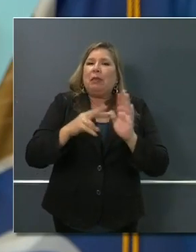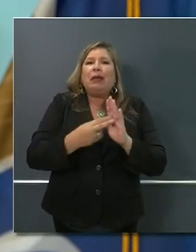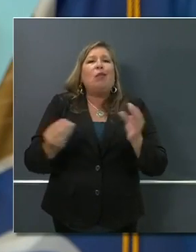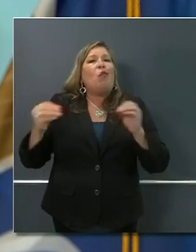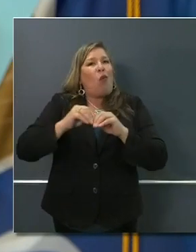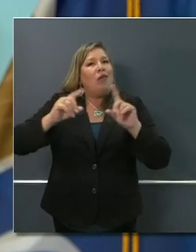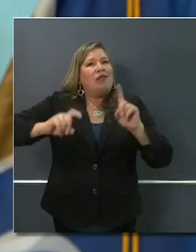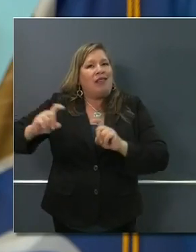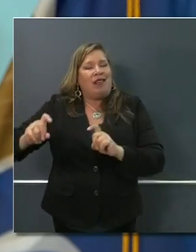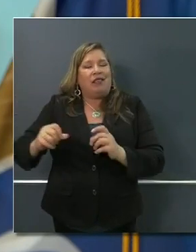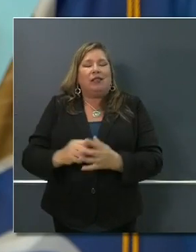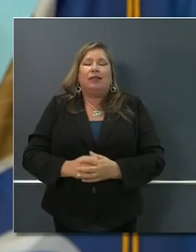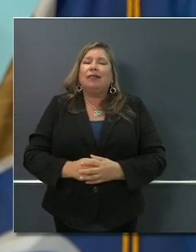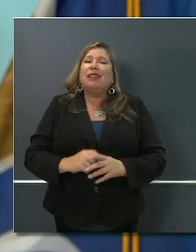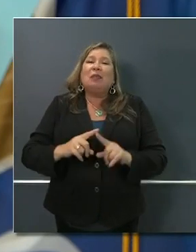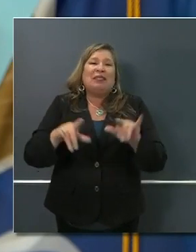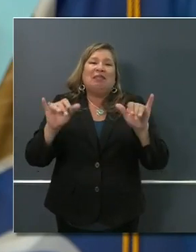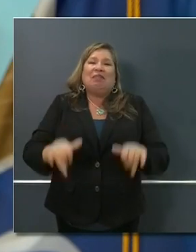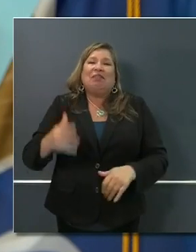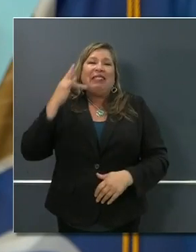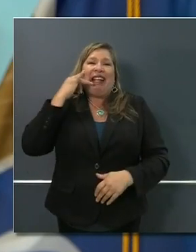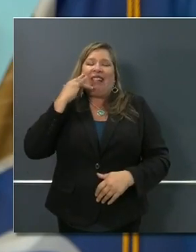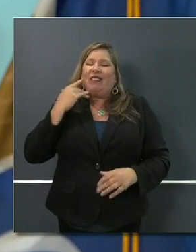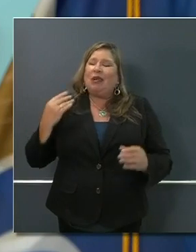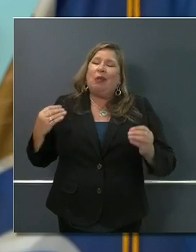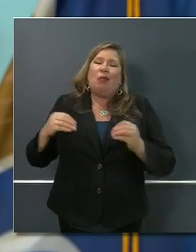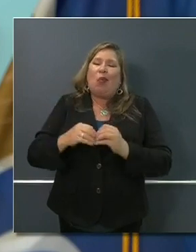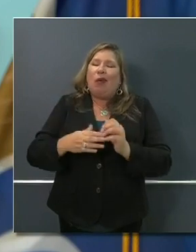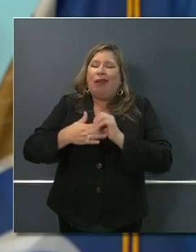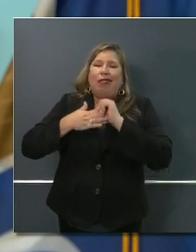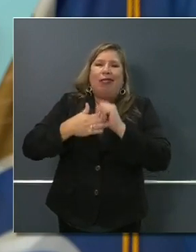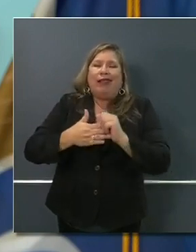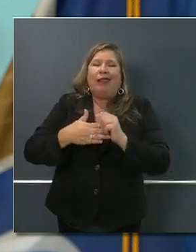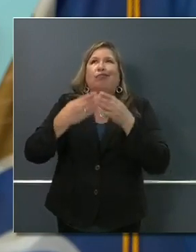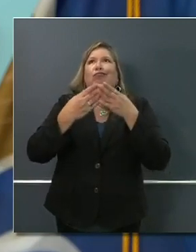continues to lead and push those a little bit farther. Thank you.